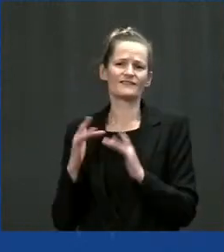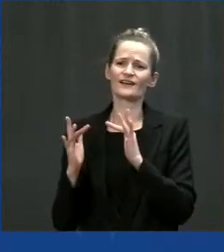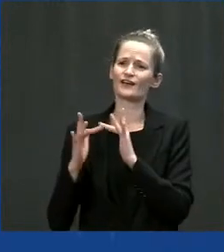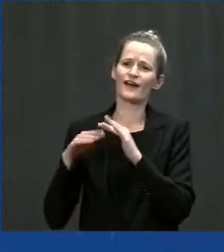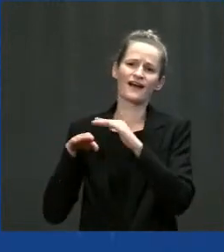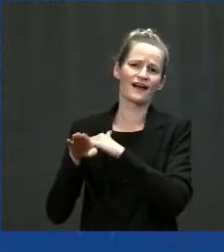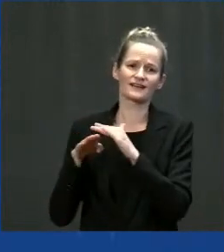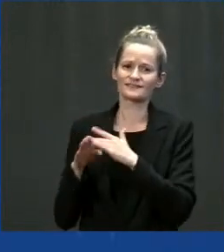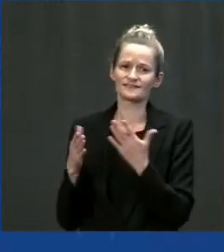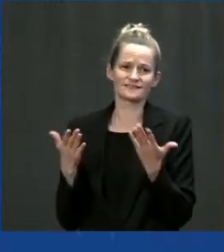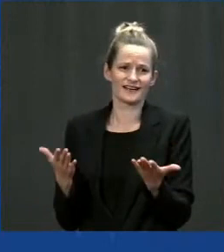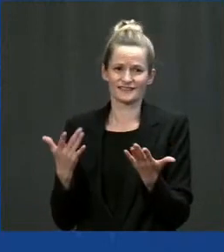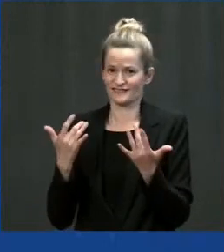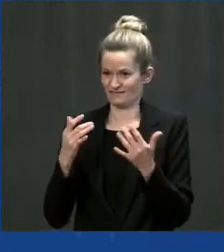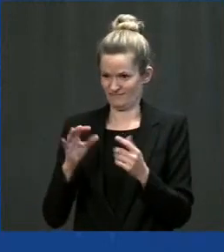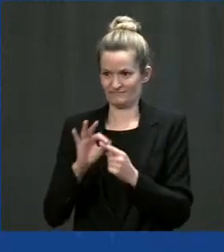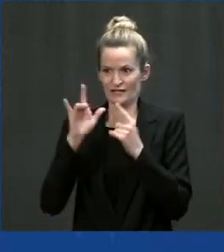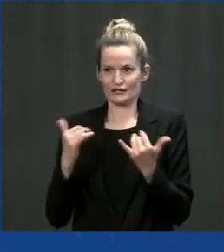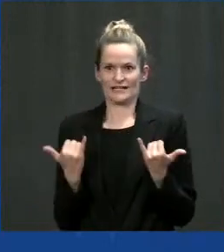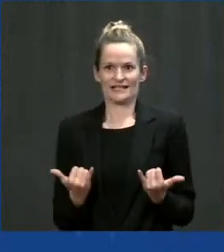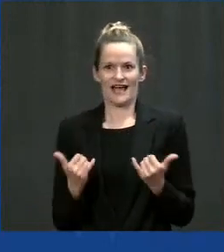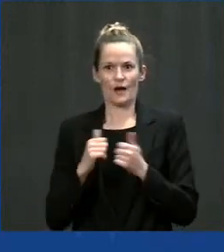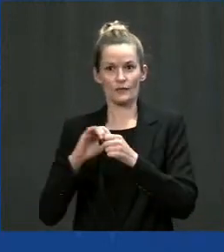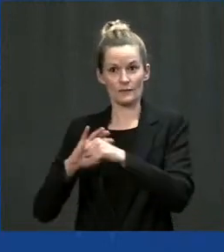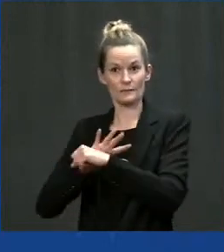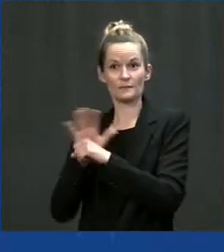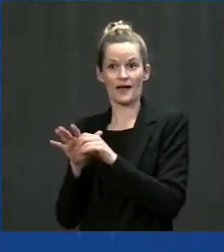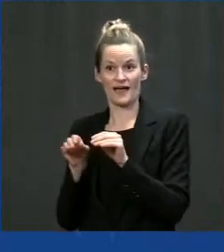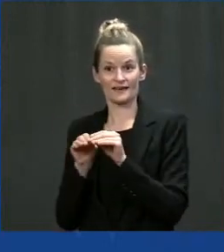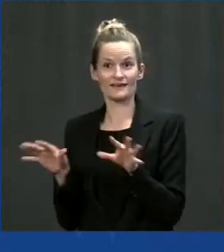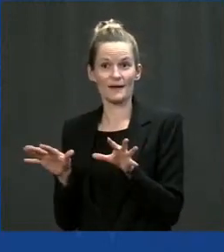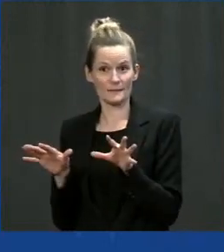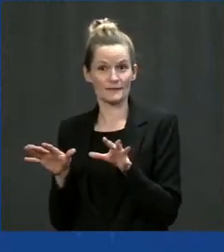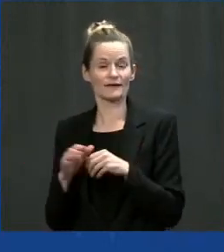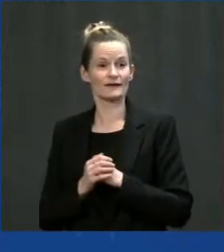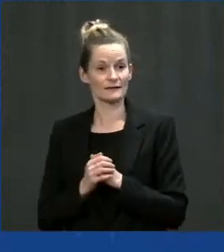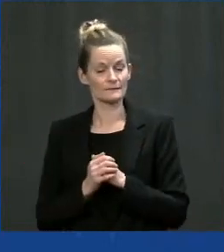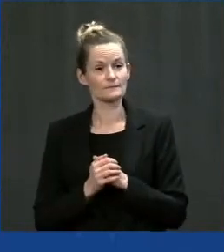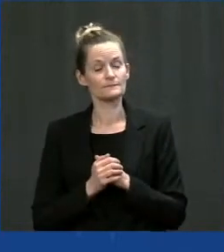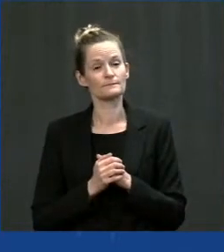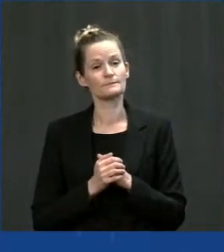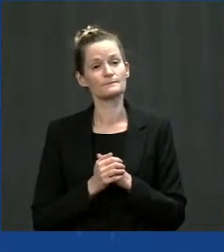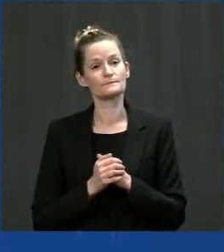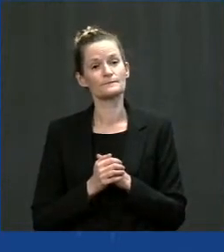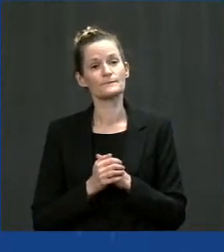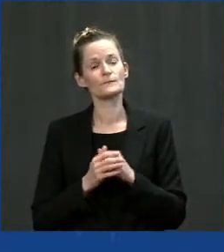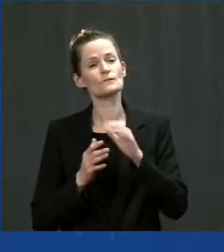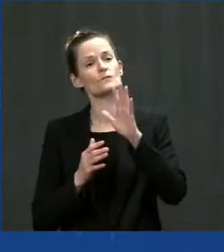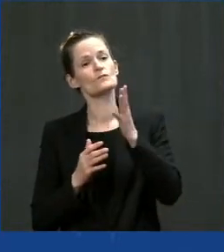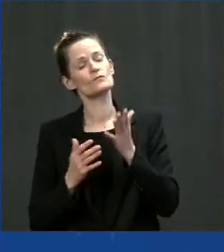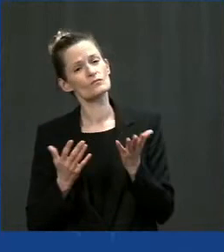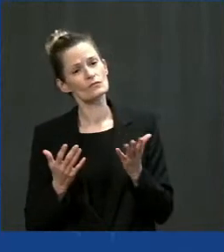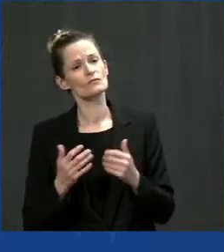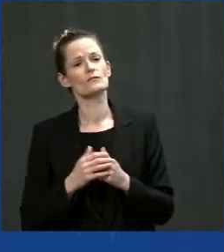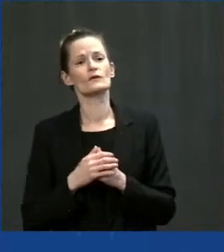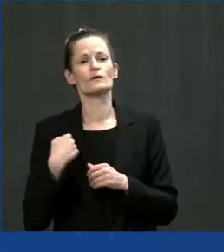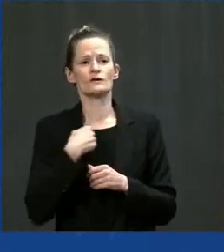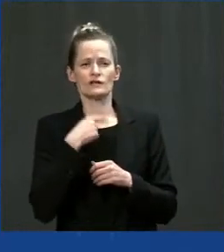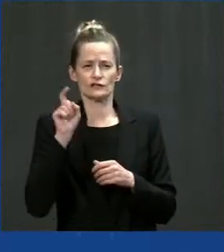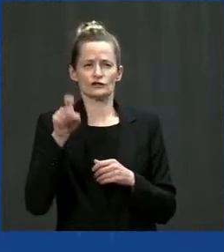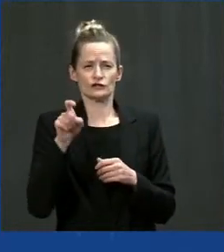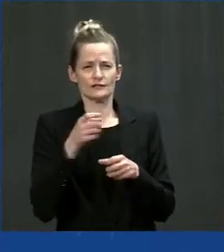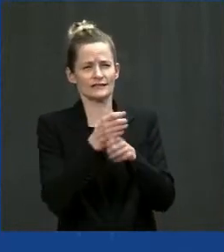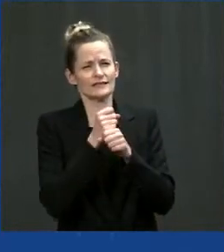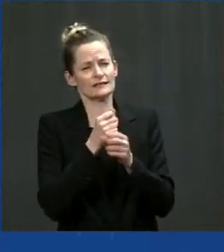landmark bill is going to be a game changer for us here in Michigan. We're estimated to receive $7.26 billion for roads and bridges